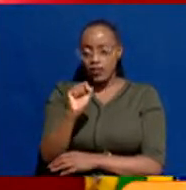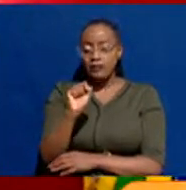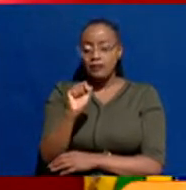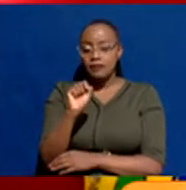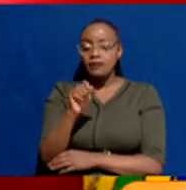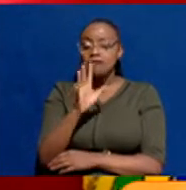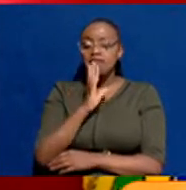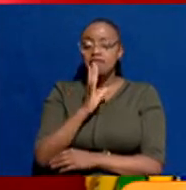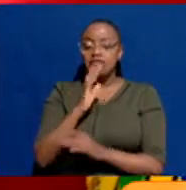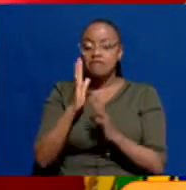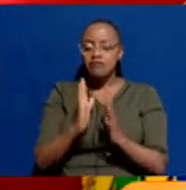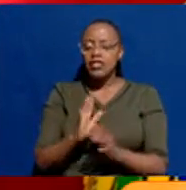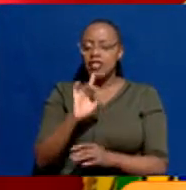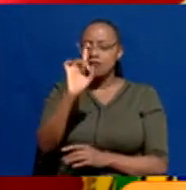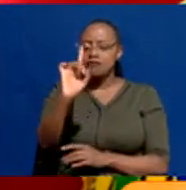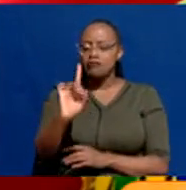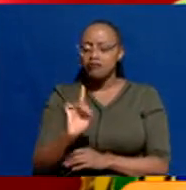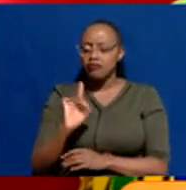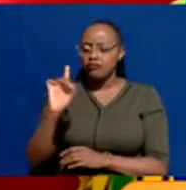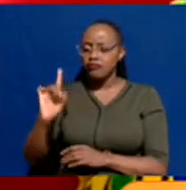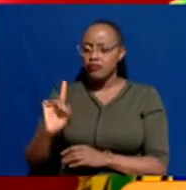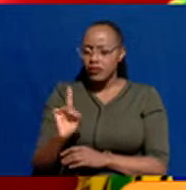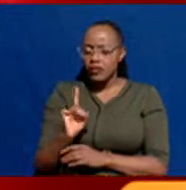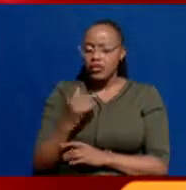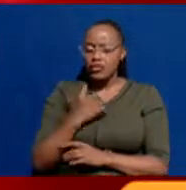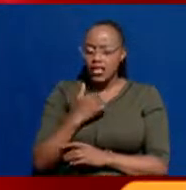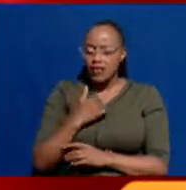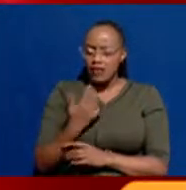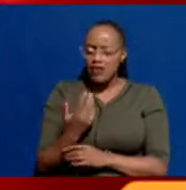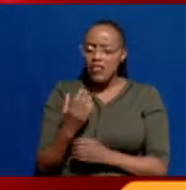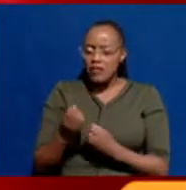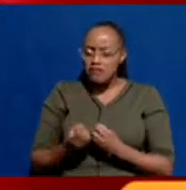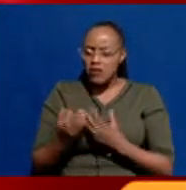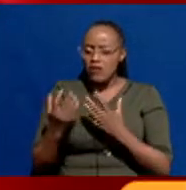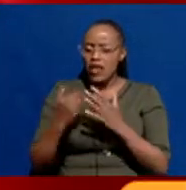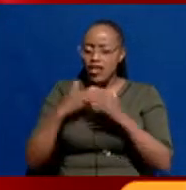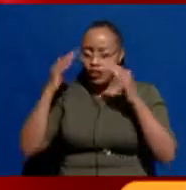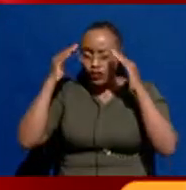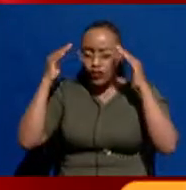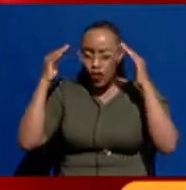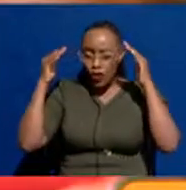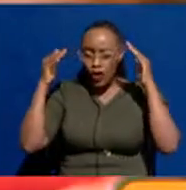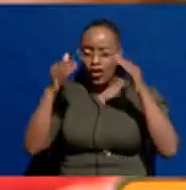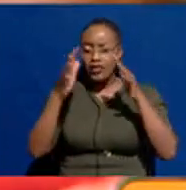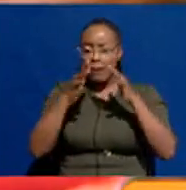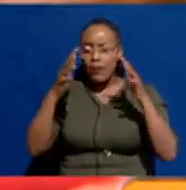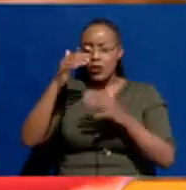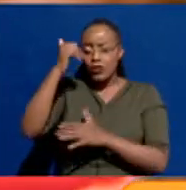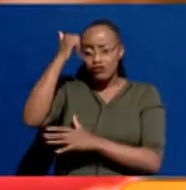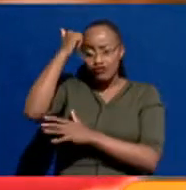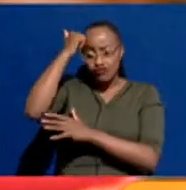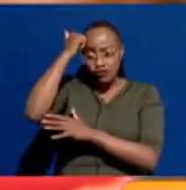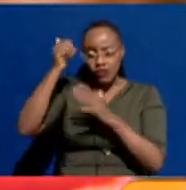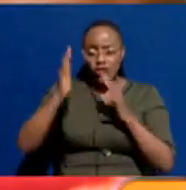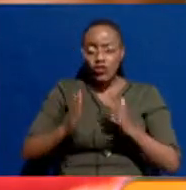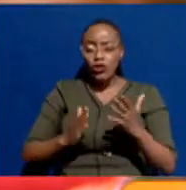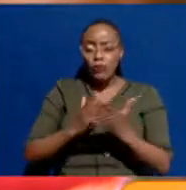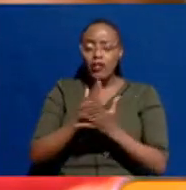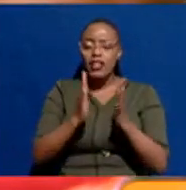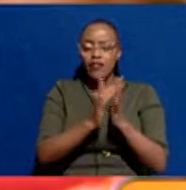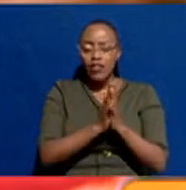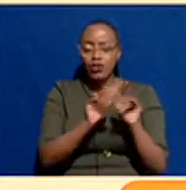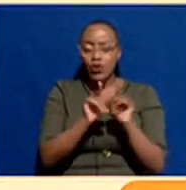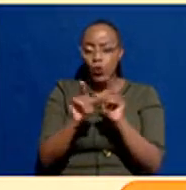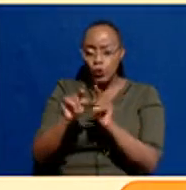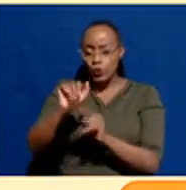Speaker after speaker espoused her very sharp and persistent focus on academia, human rights and the